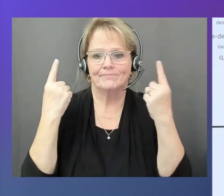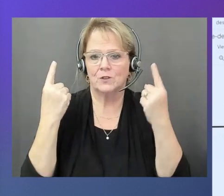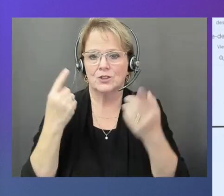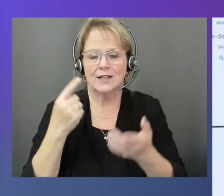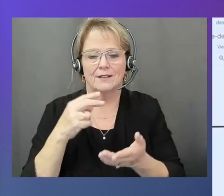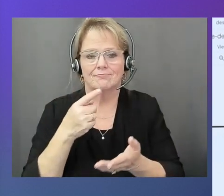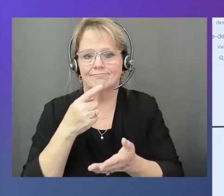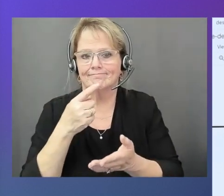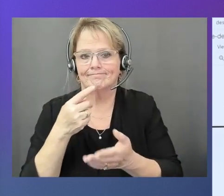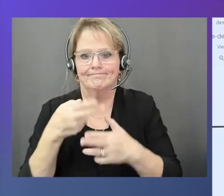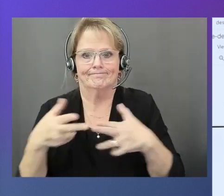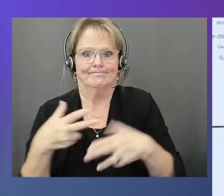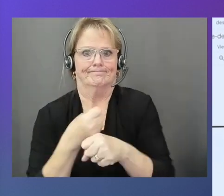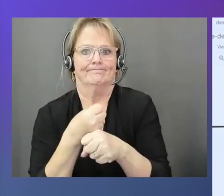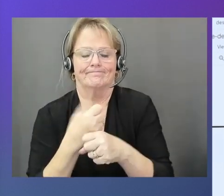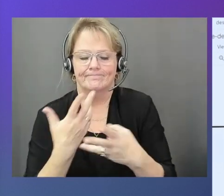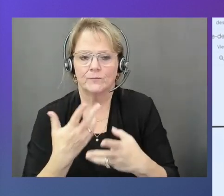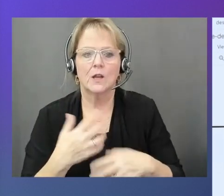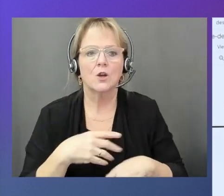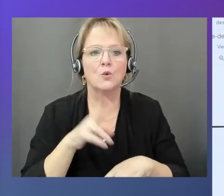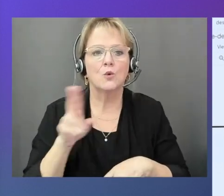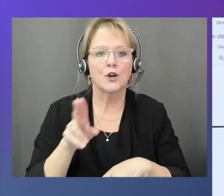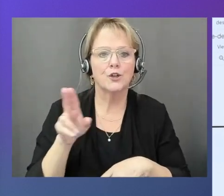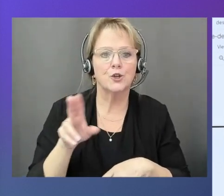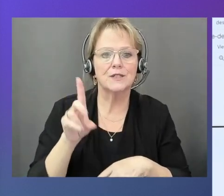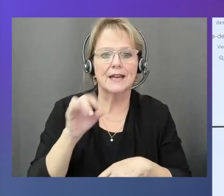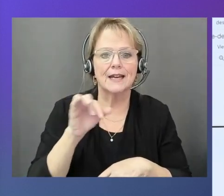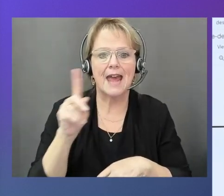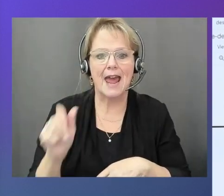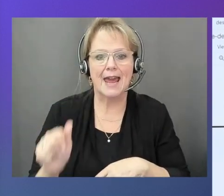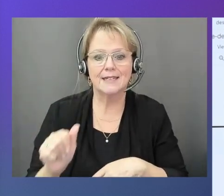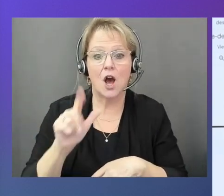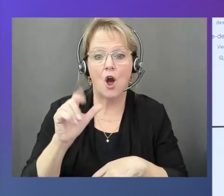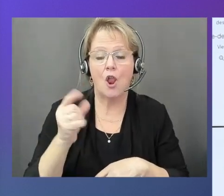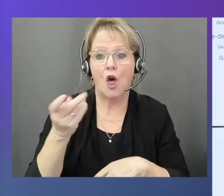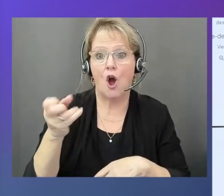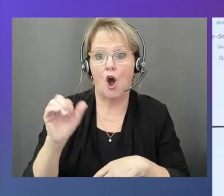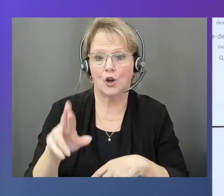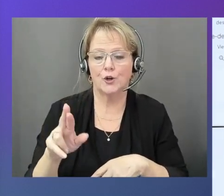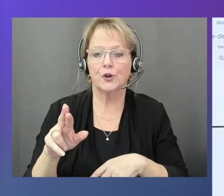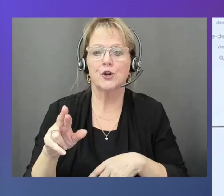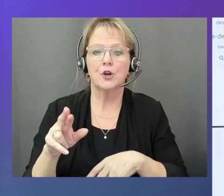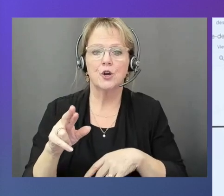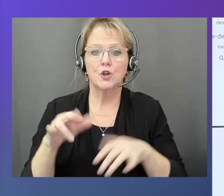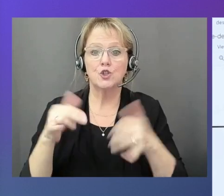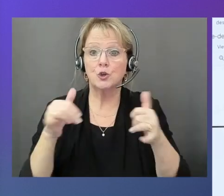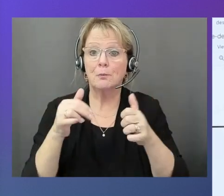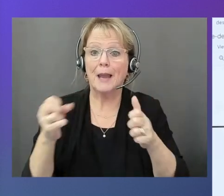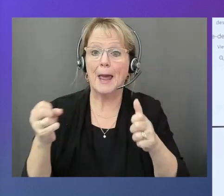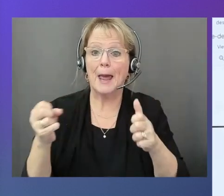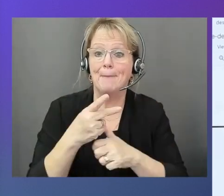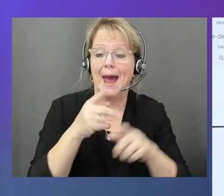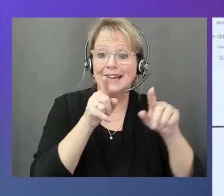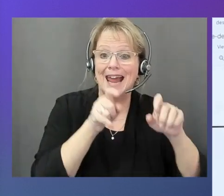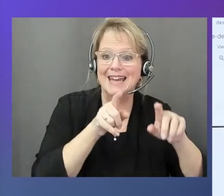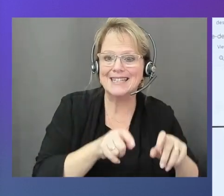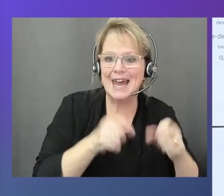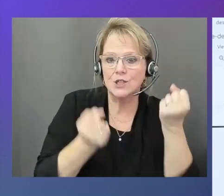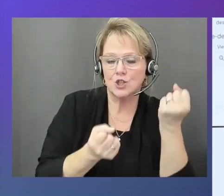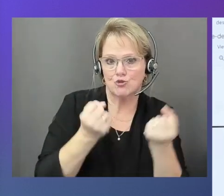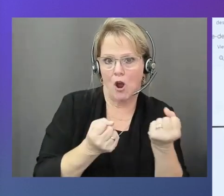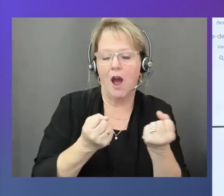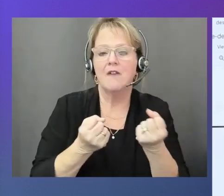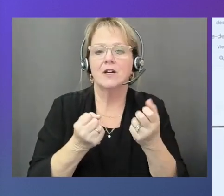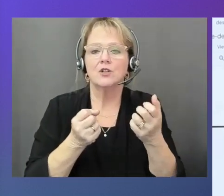Intrepid data logger to play back a test drive. Essentially, this is simulating a vehicle.